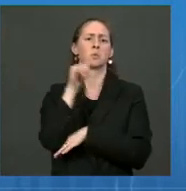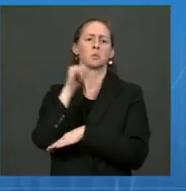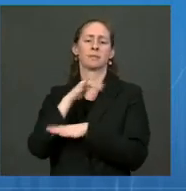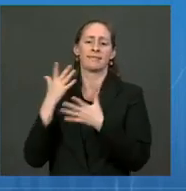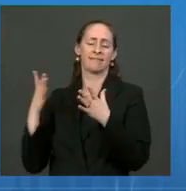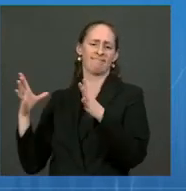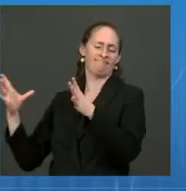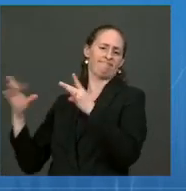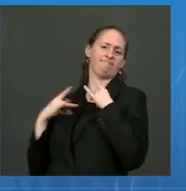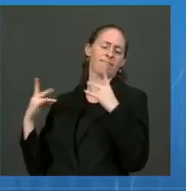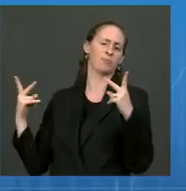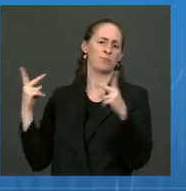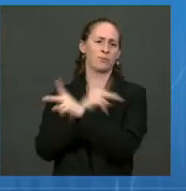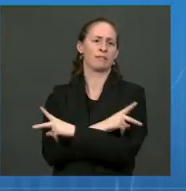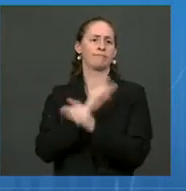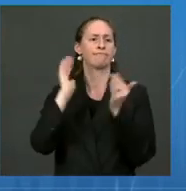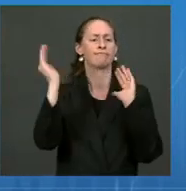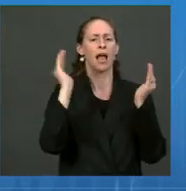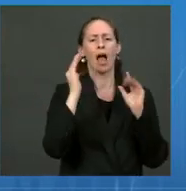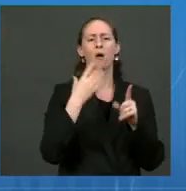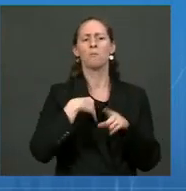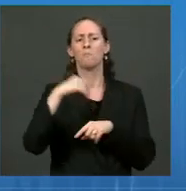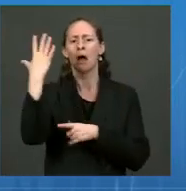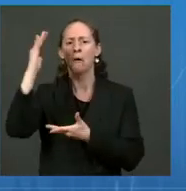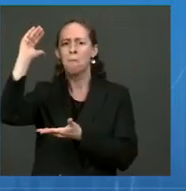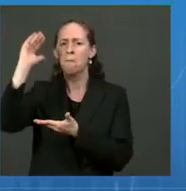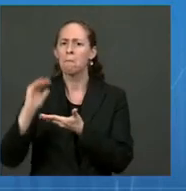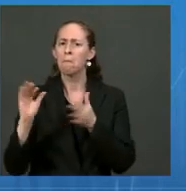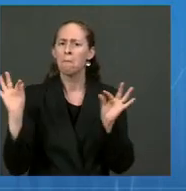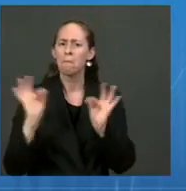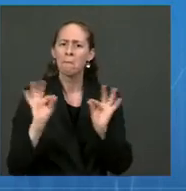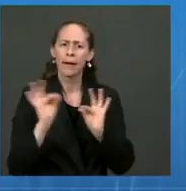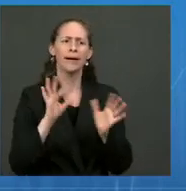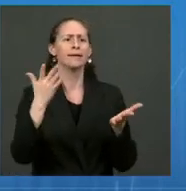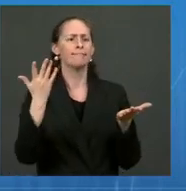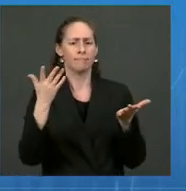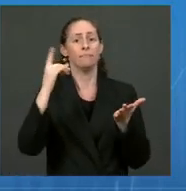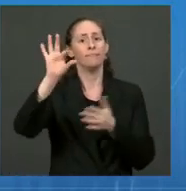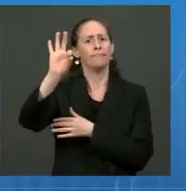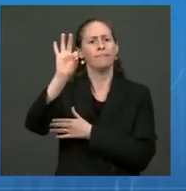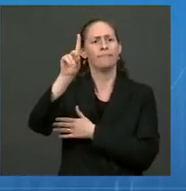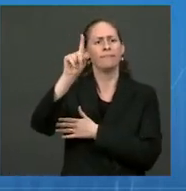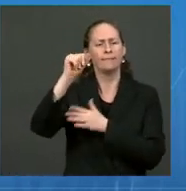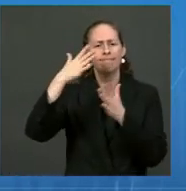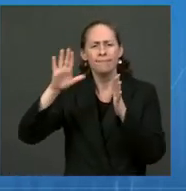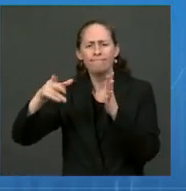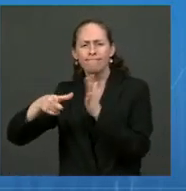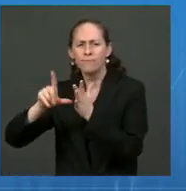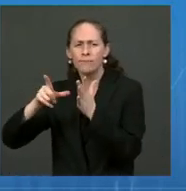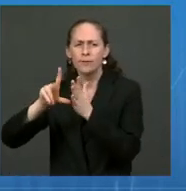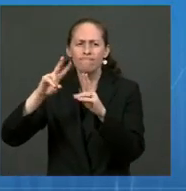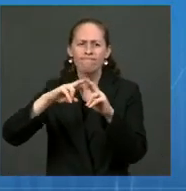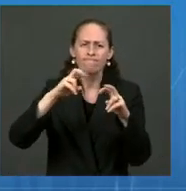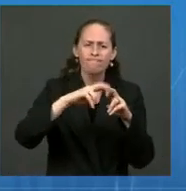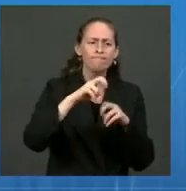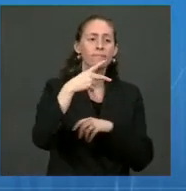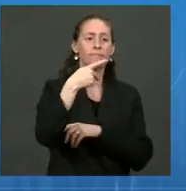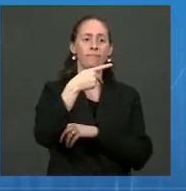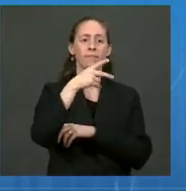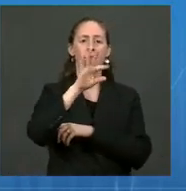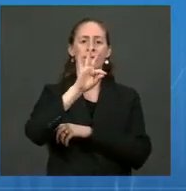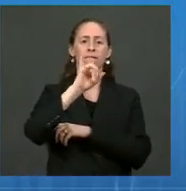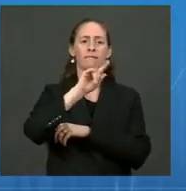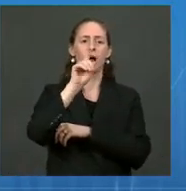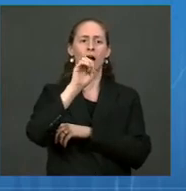Yesterday, an FDA Advisory Committee met and reviewed data from Pfizer that described COVID-19 vaccine efficacy in